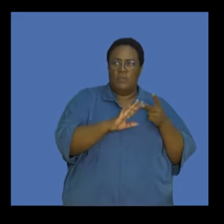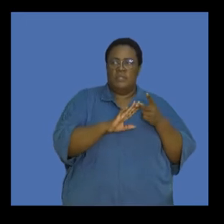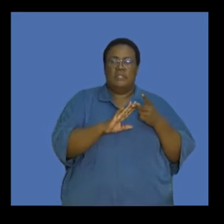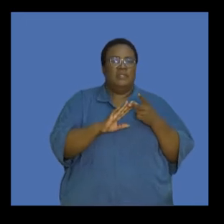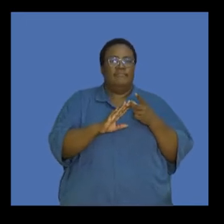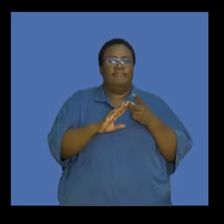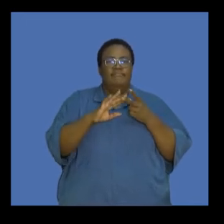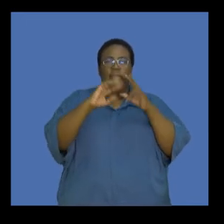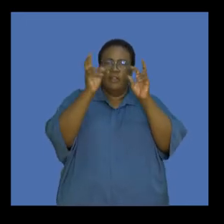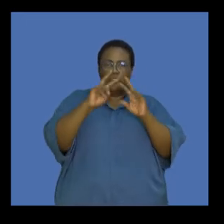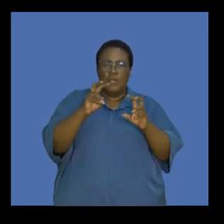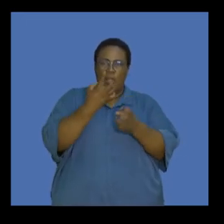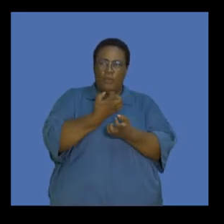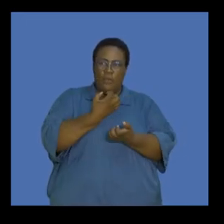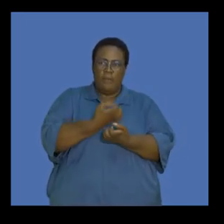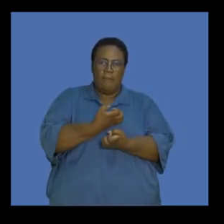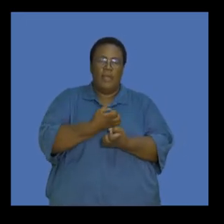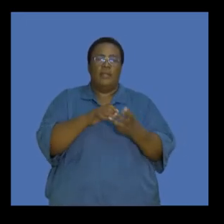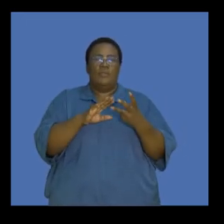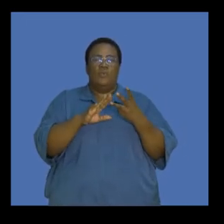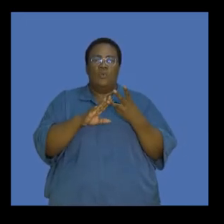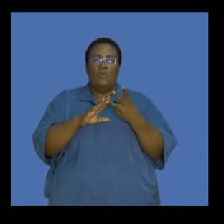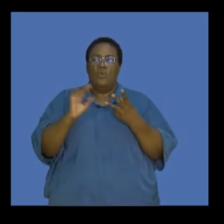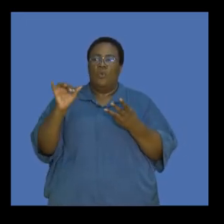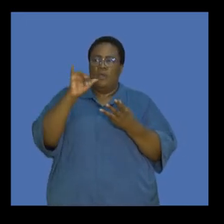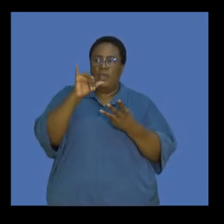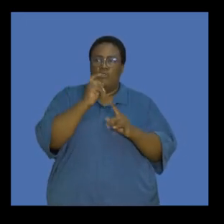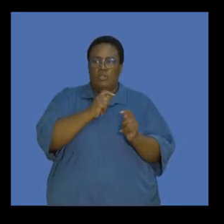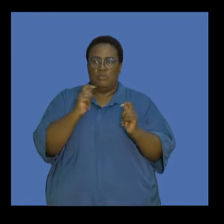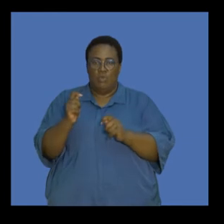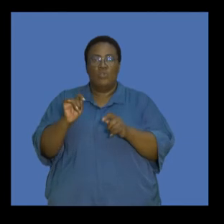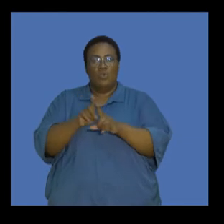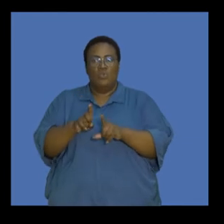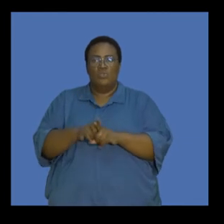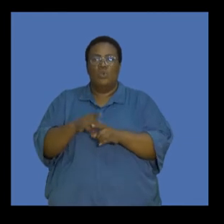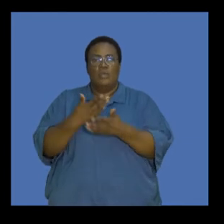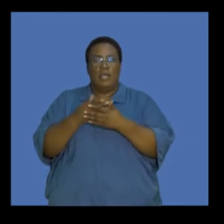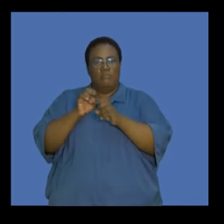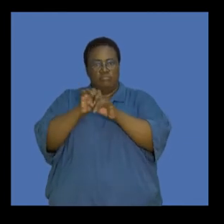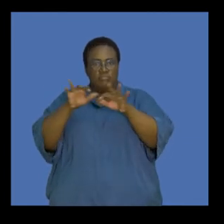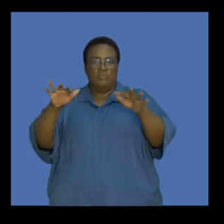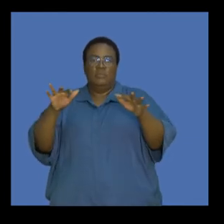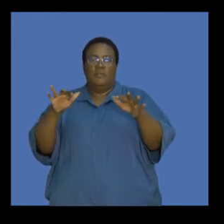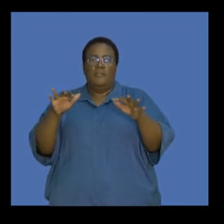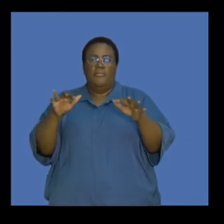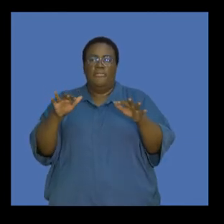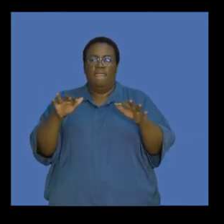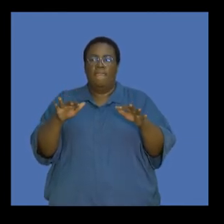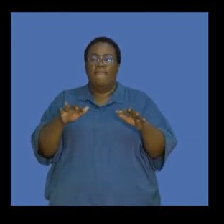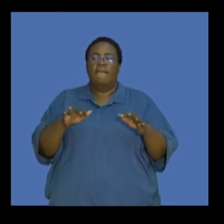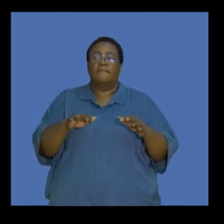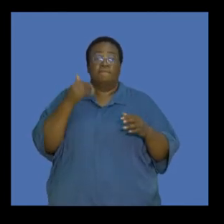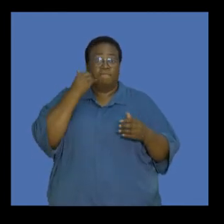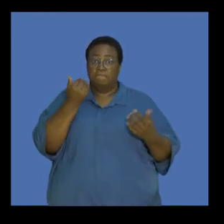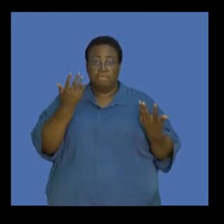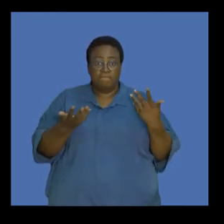electronic equipment, and your daily transport. How often you use air transport is also a factor that contributes to that.